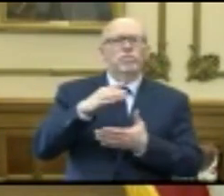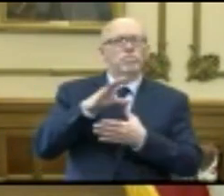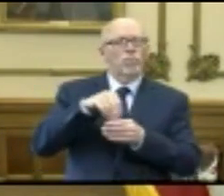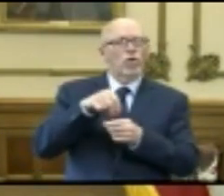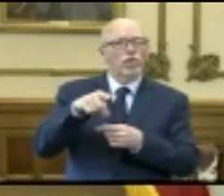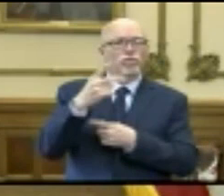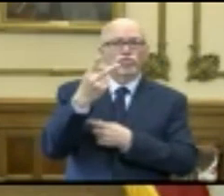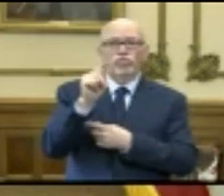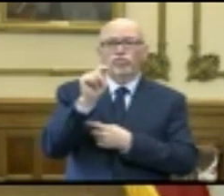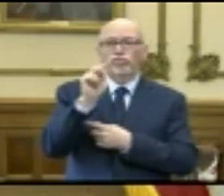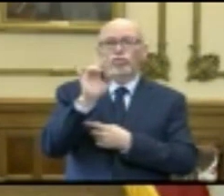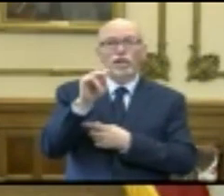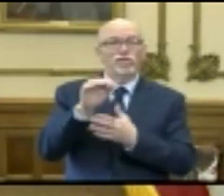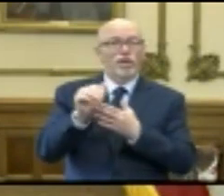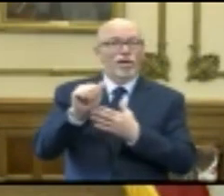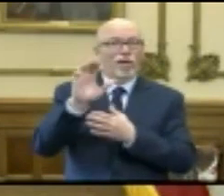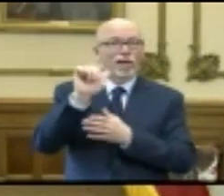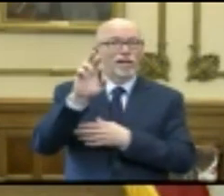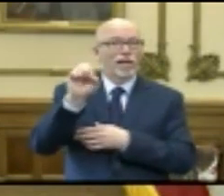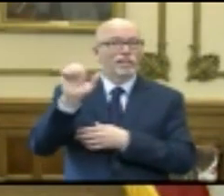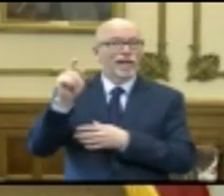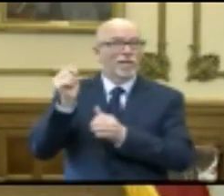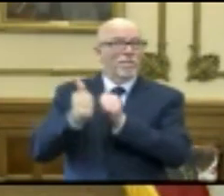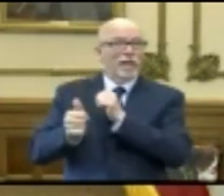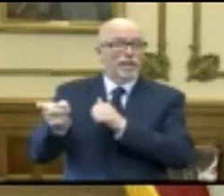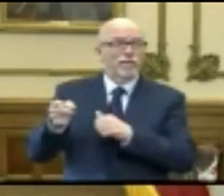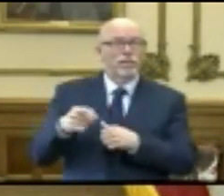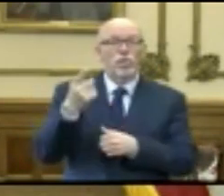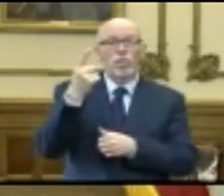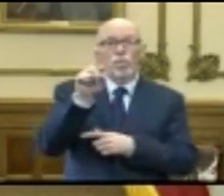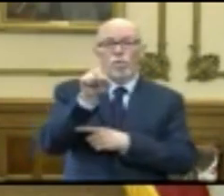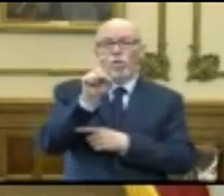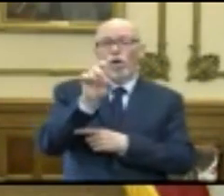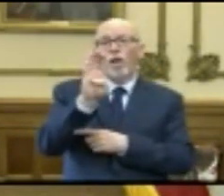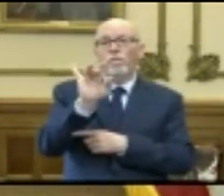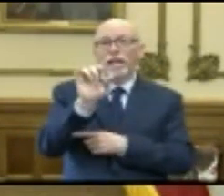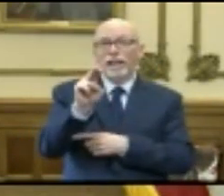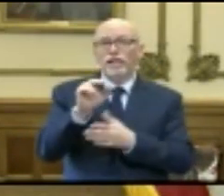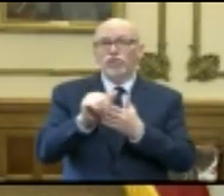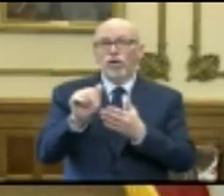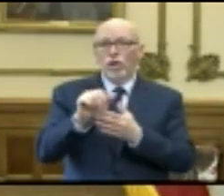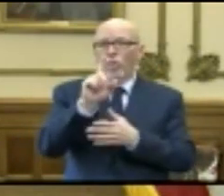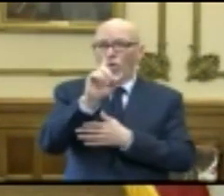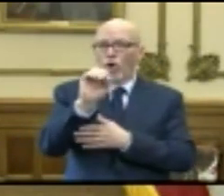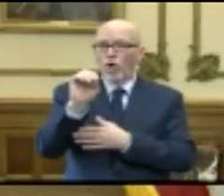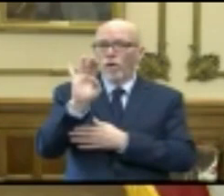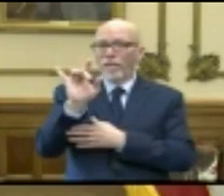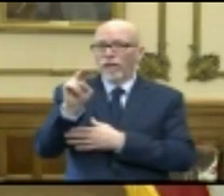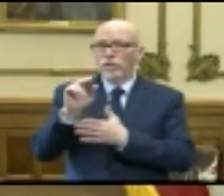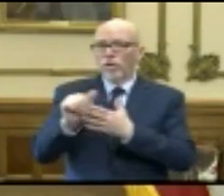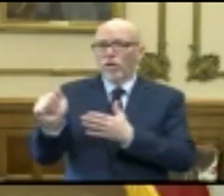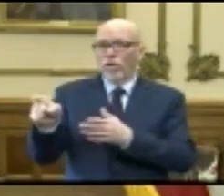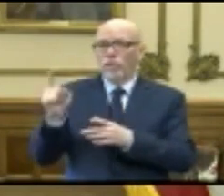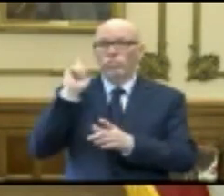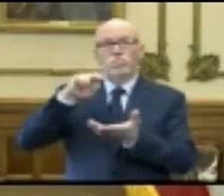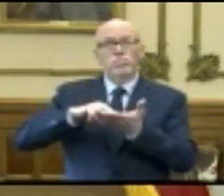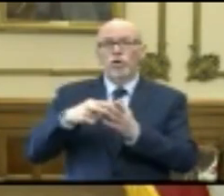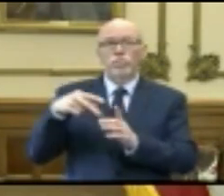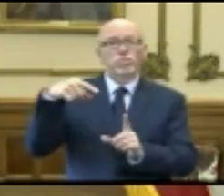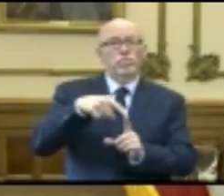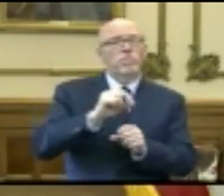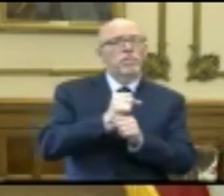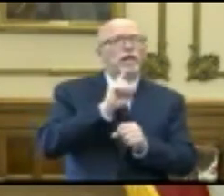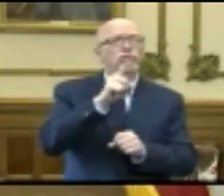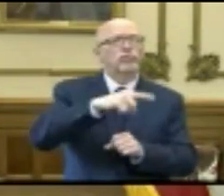over $2 trillion package that we passed at the federal level, $100 billion of it was dedicated towards ensuring